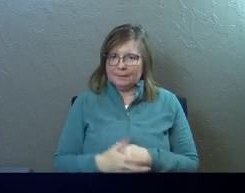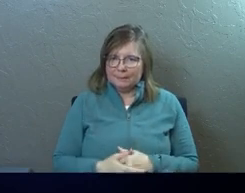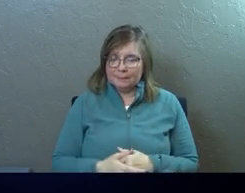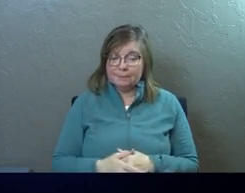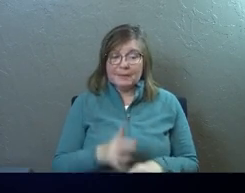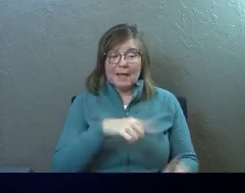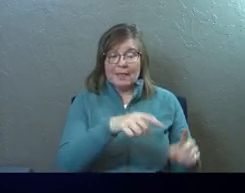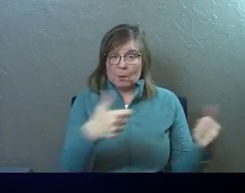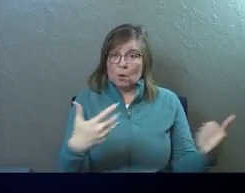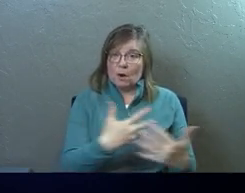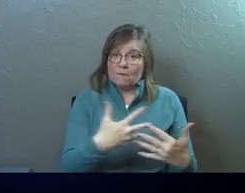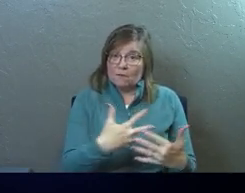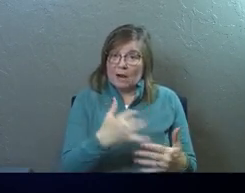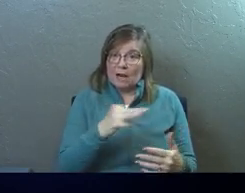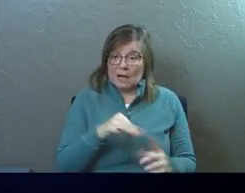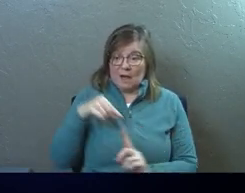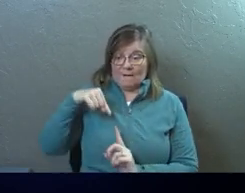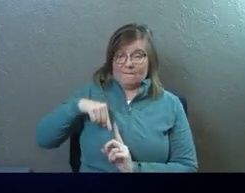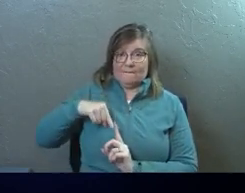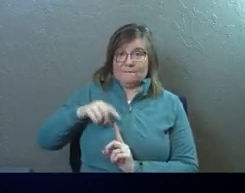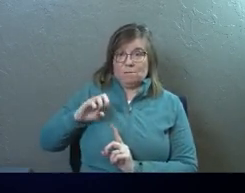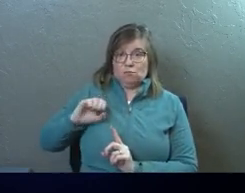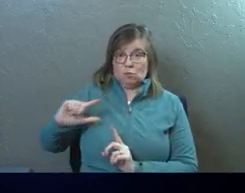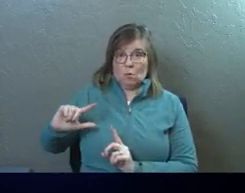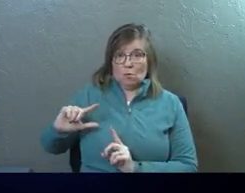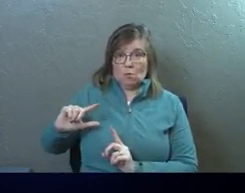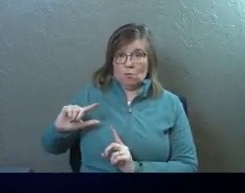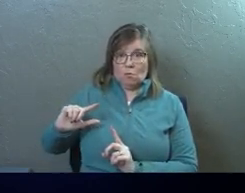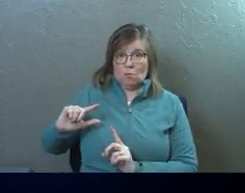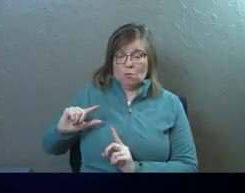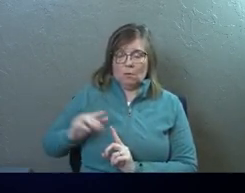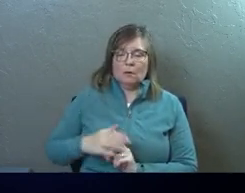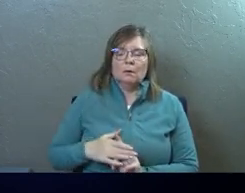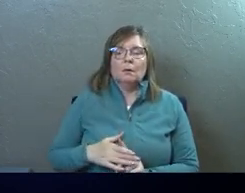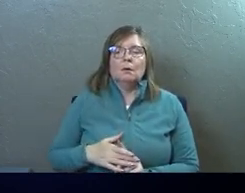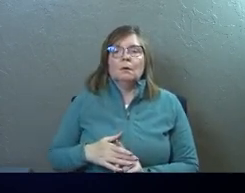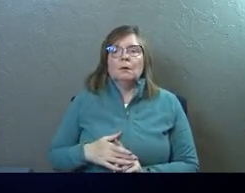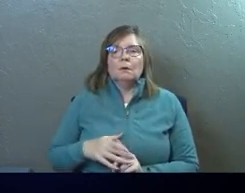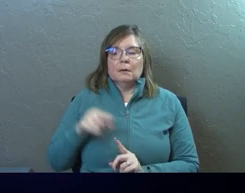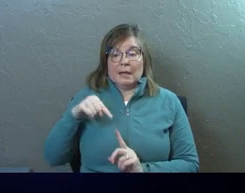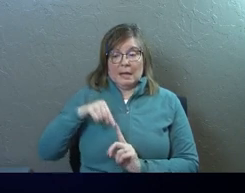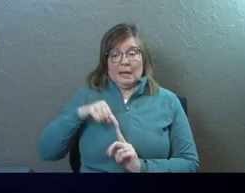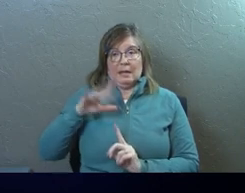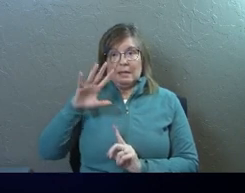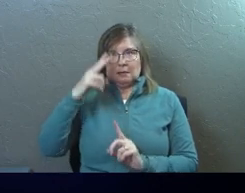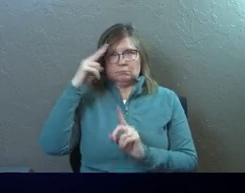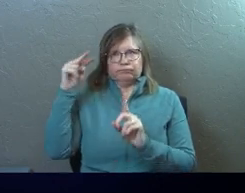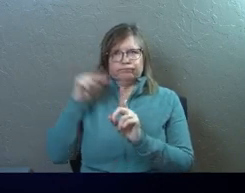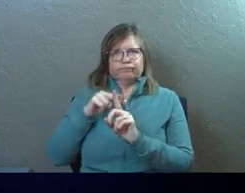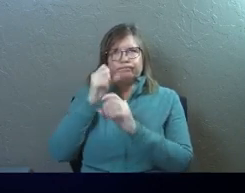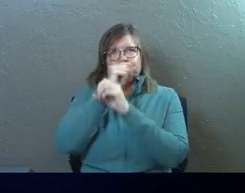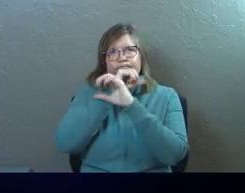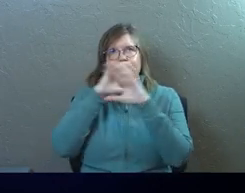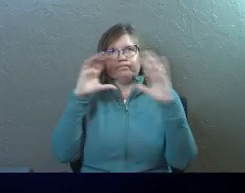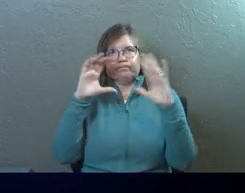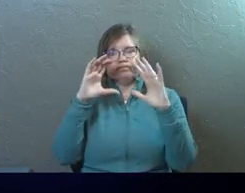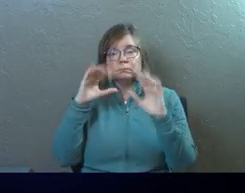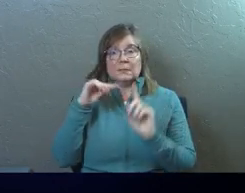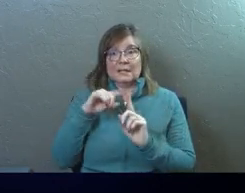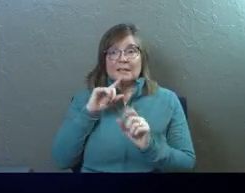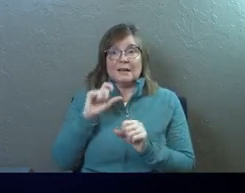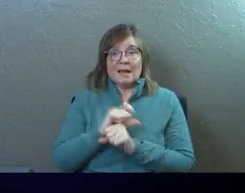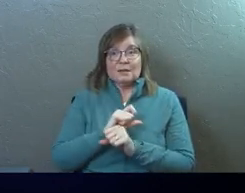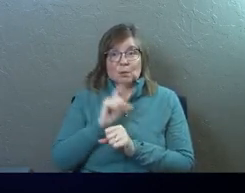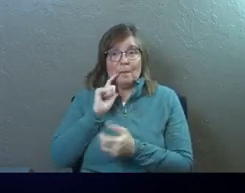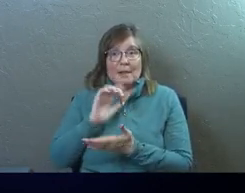They were afraid of him. And what's in Saul's mind, Saul's mind is he